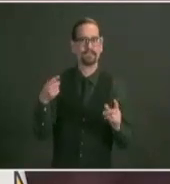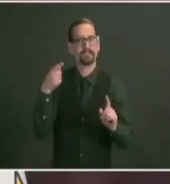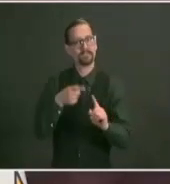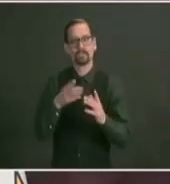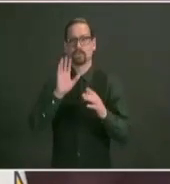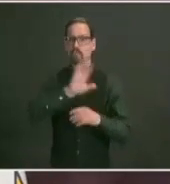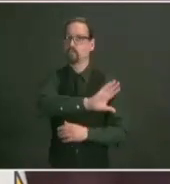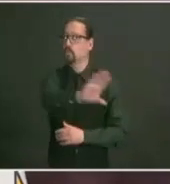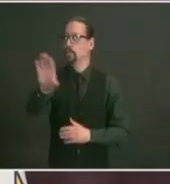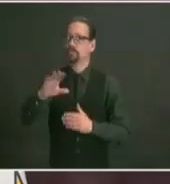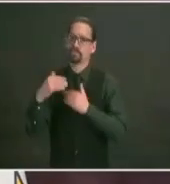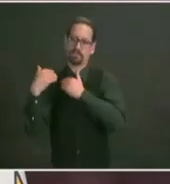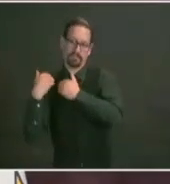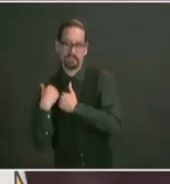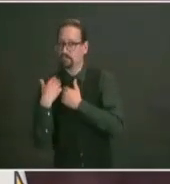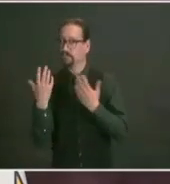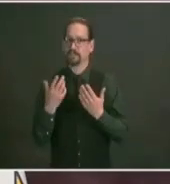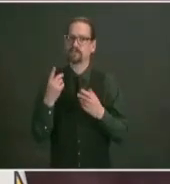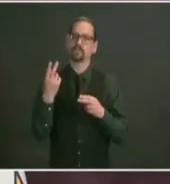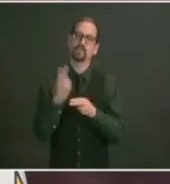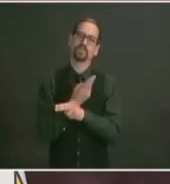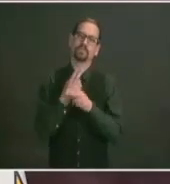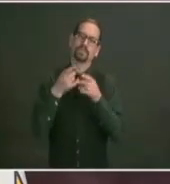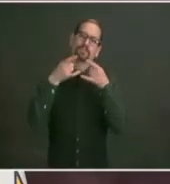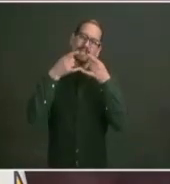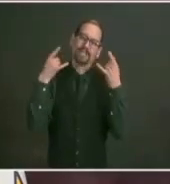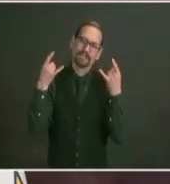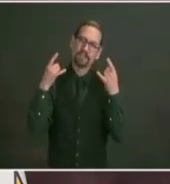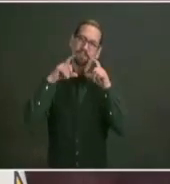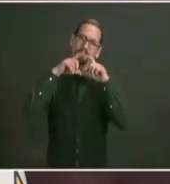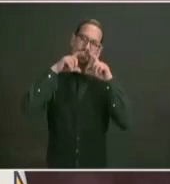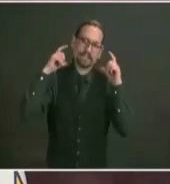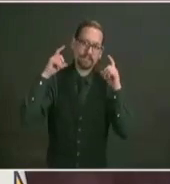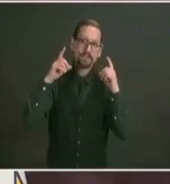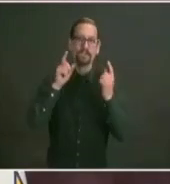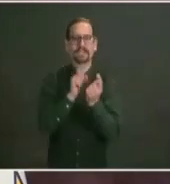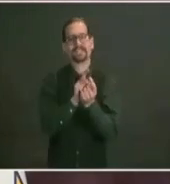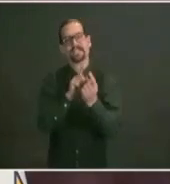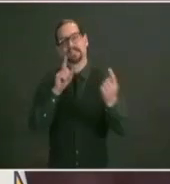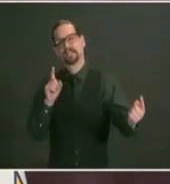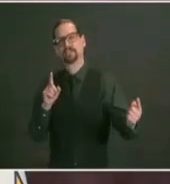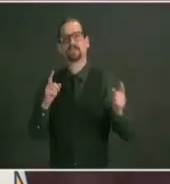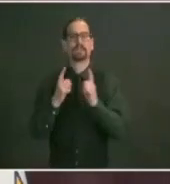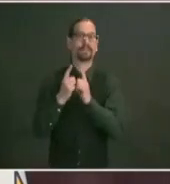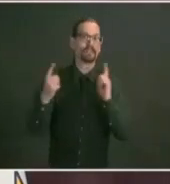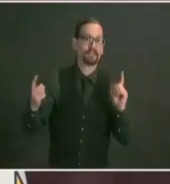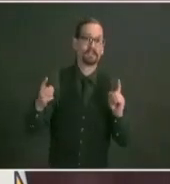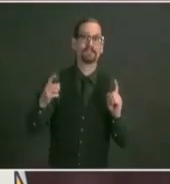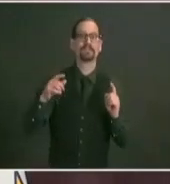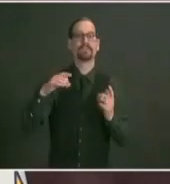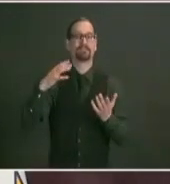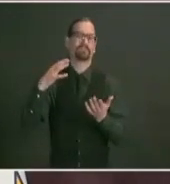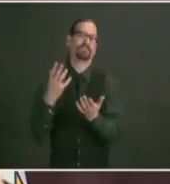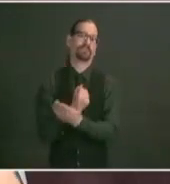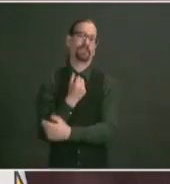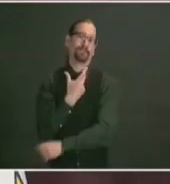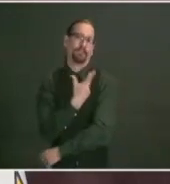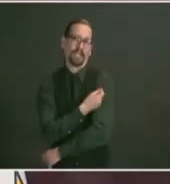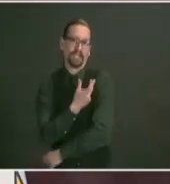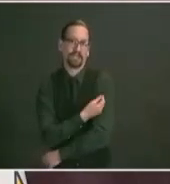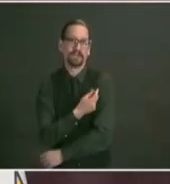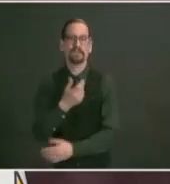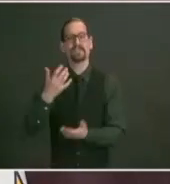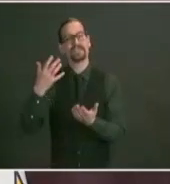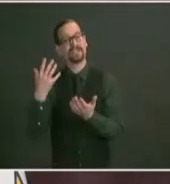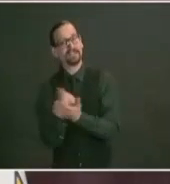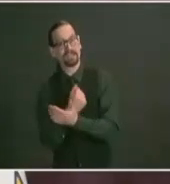wear our masks to keep our distance to seek vaccinations when we're eligible to go and get testing these are the things